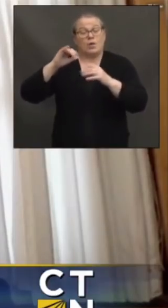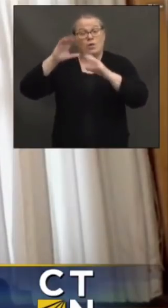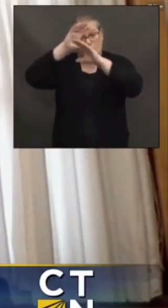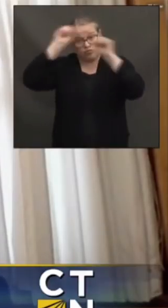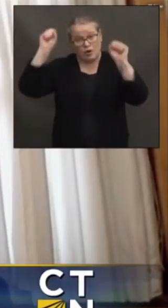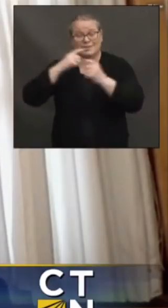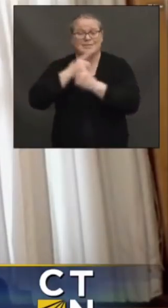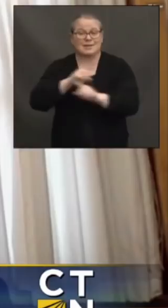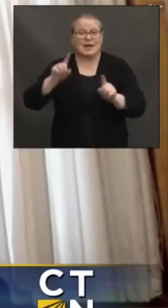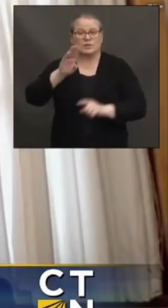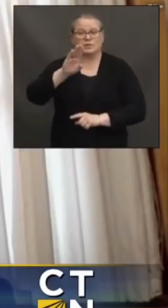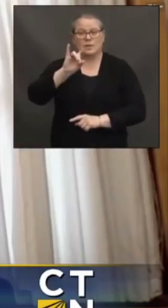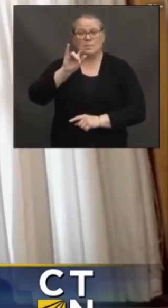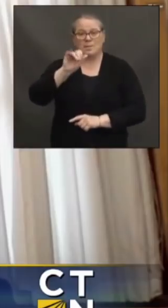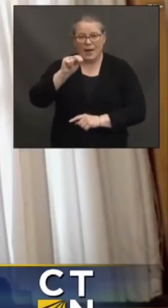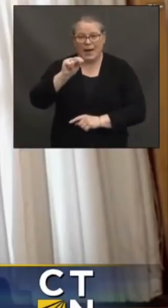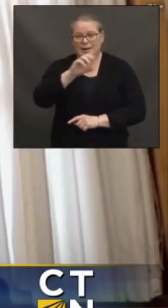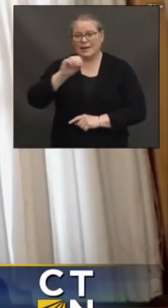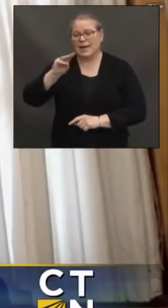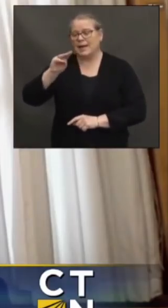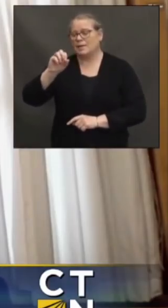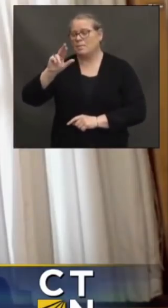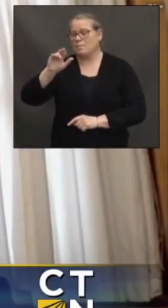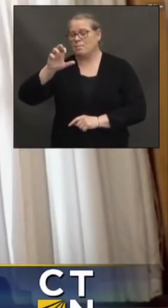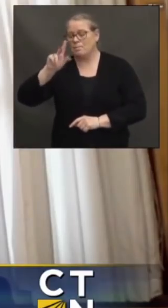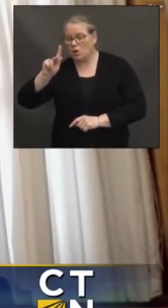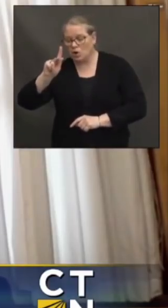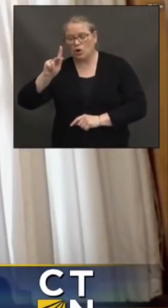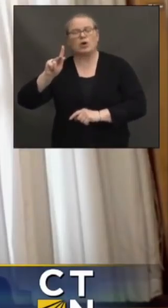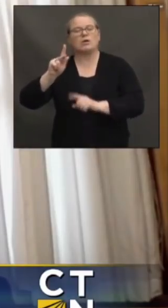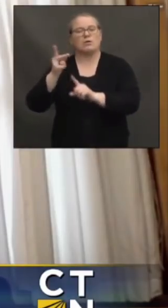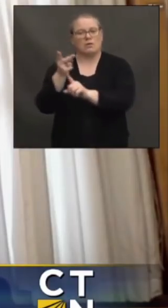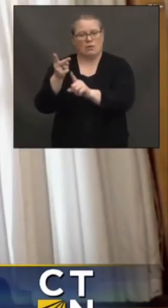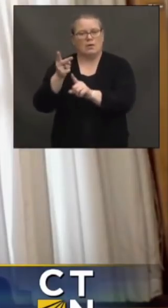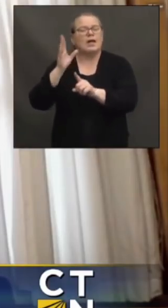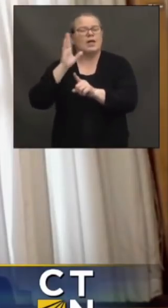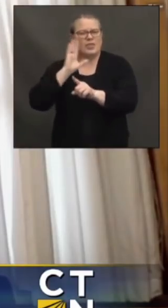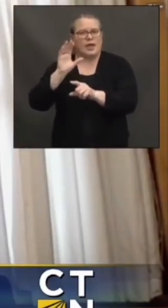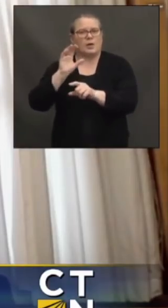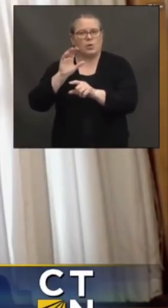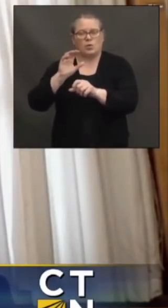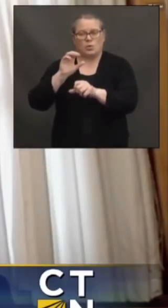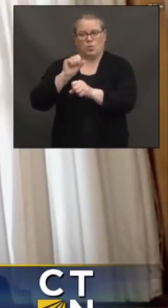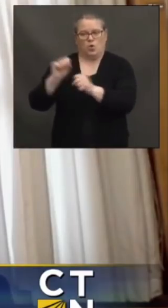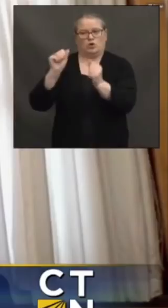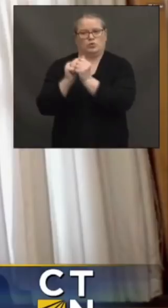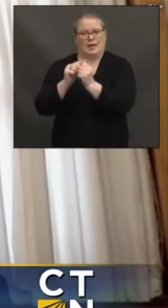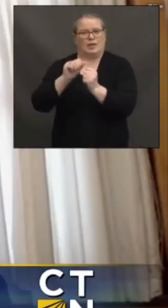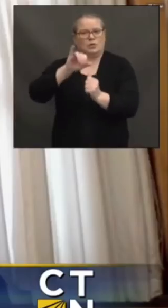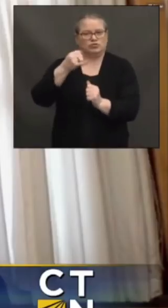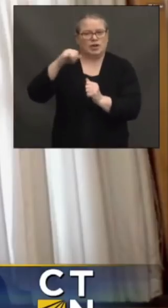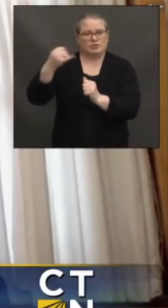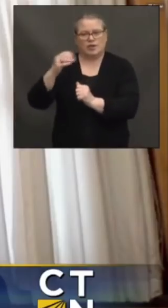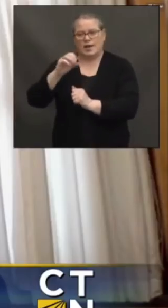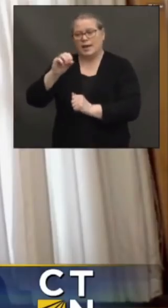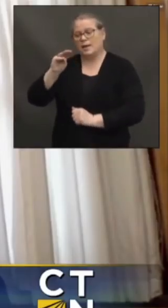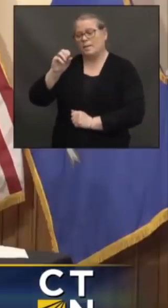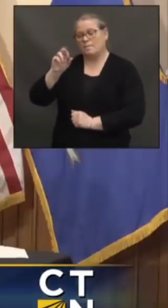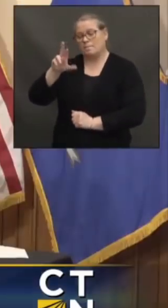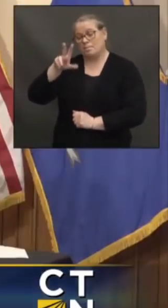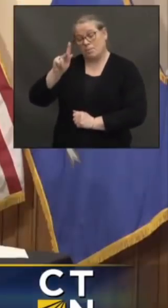Act, start manufacturing the J&J vaccine and really help scale that up. So I think we'll see more J&J vaccine in the coming weeks and months.